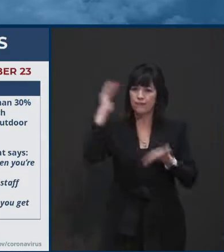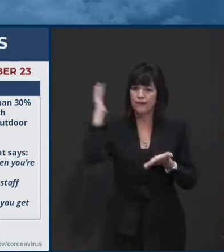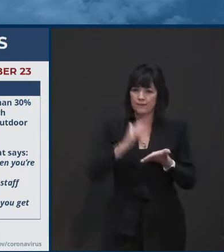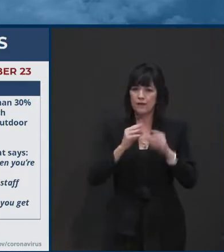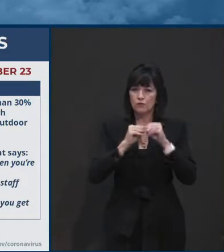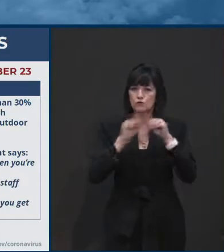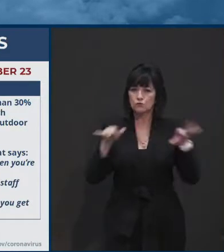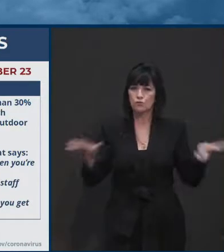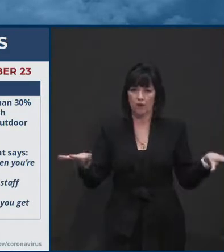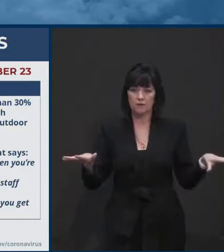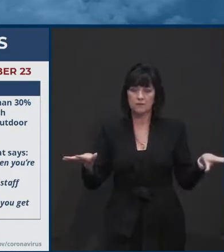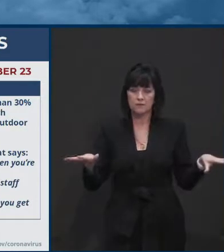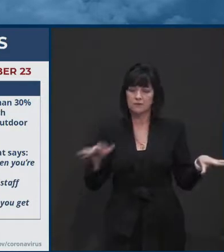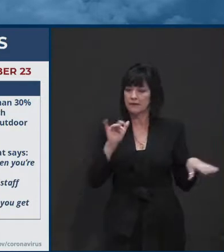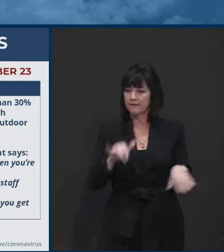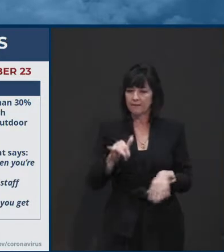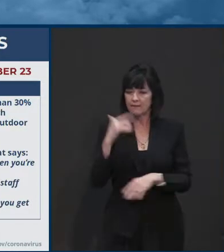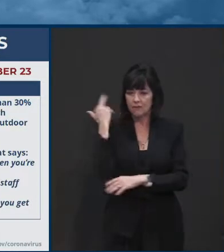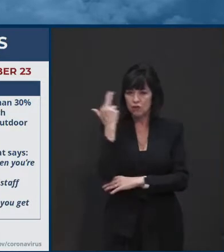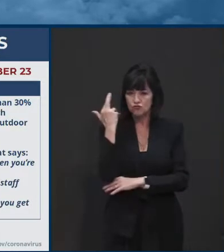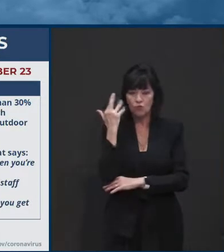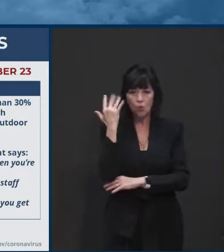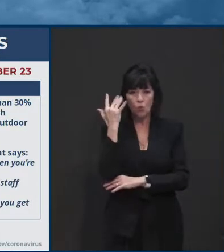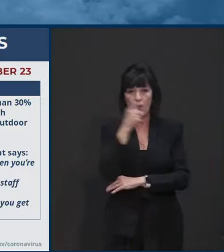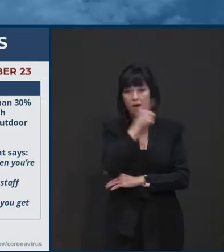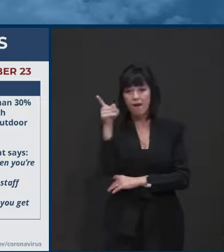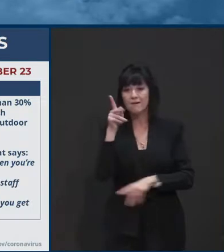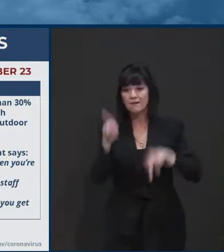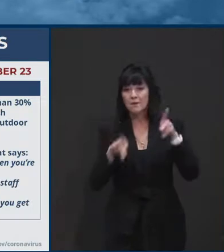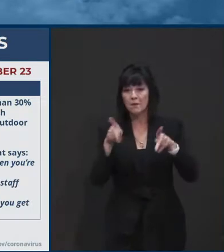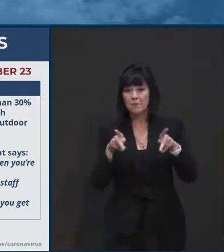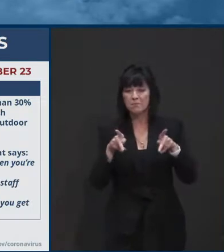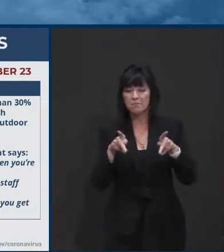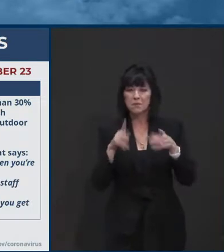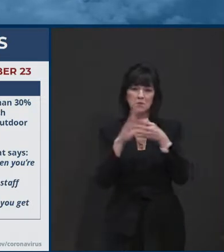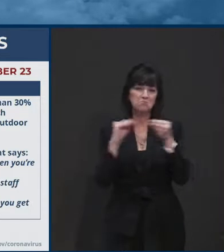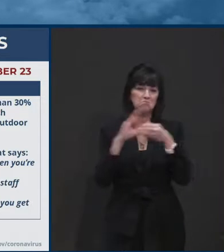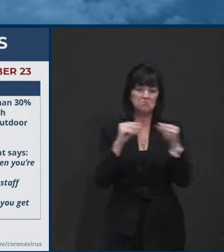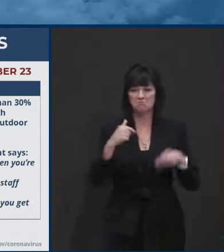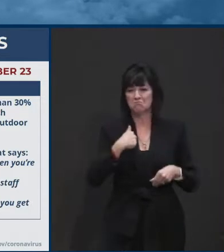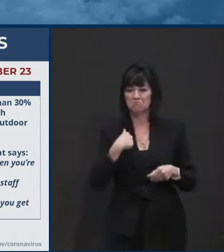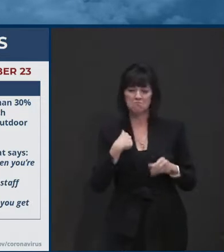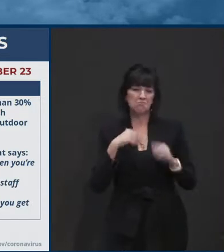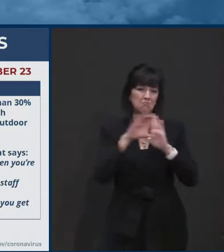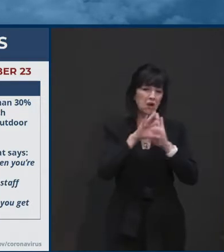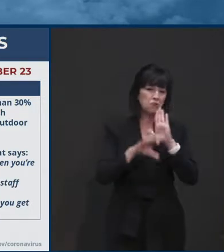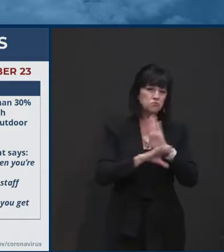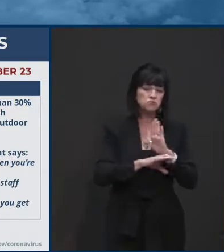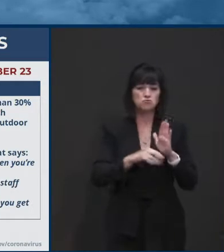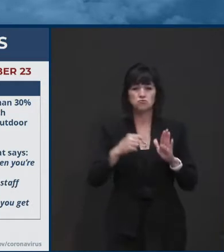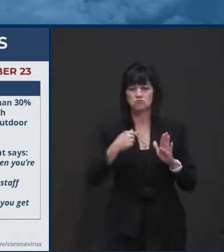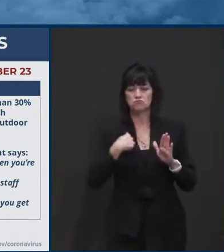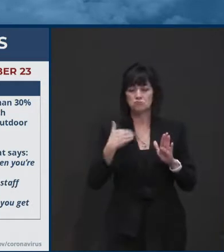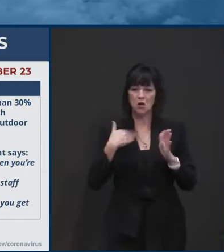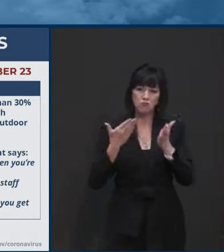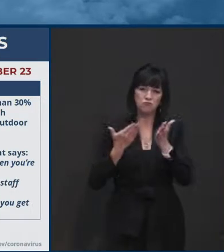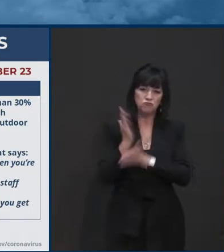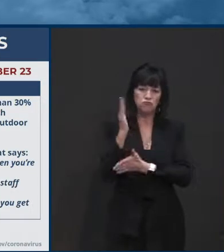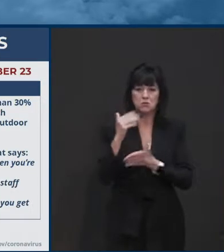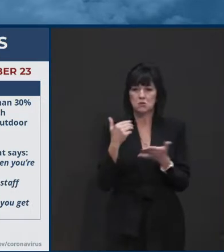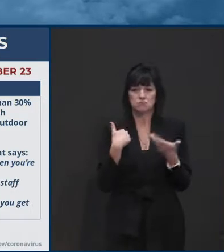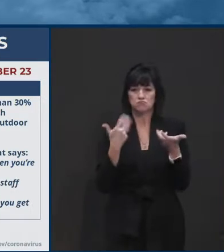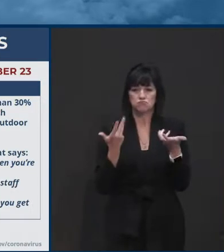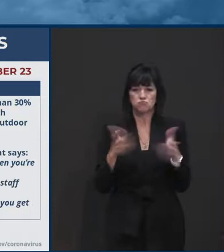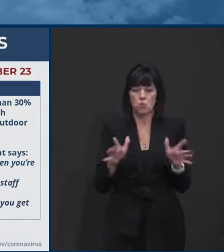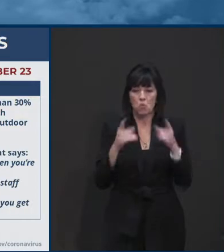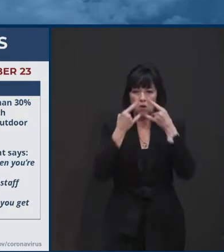it shouldn't become a political issue. These restrictions here will become effective on next